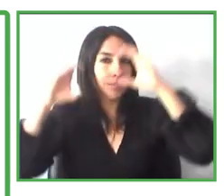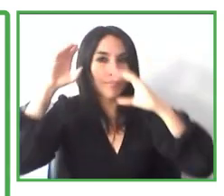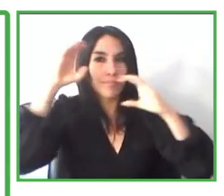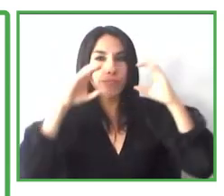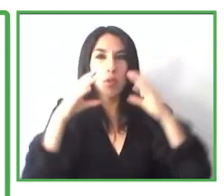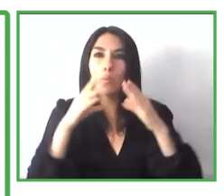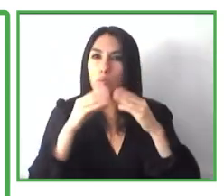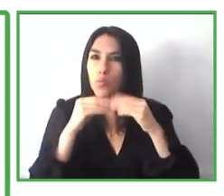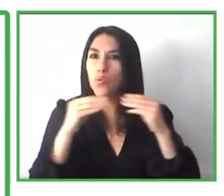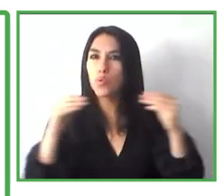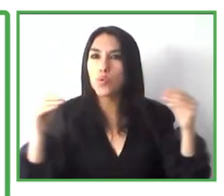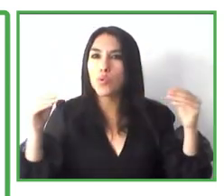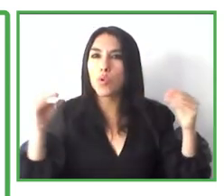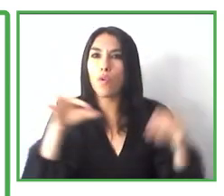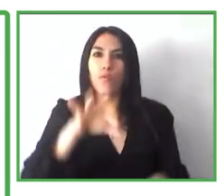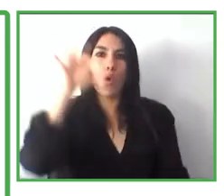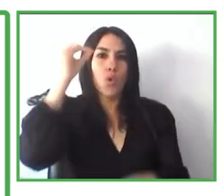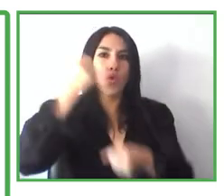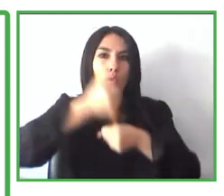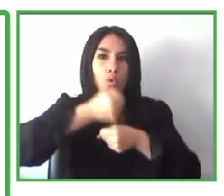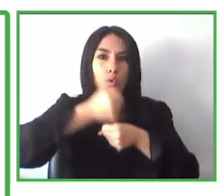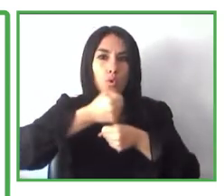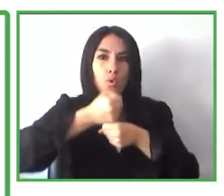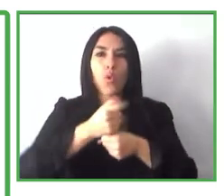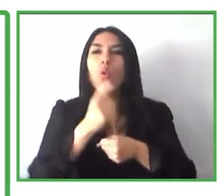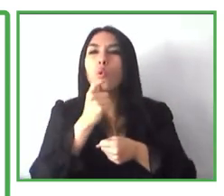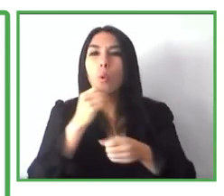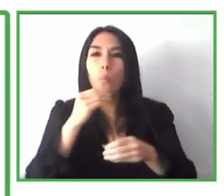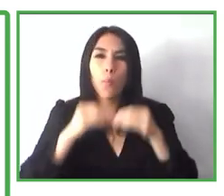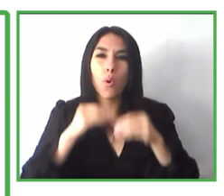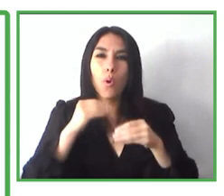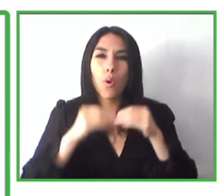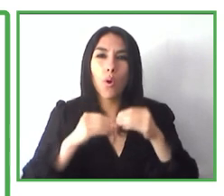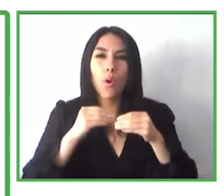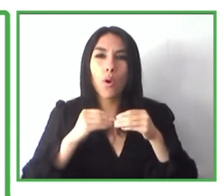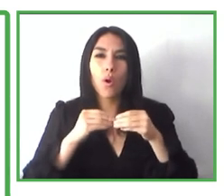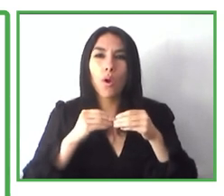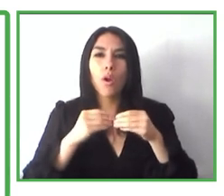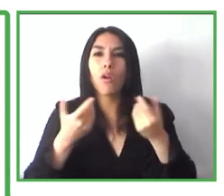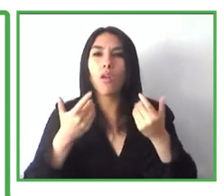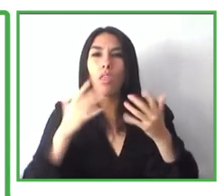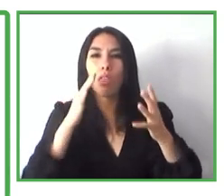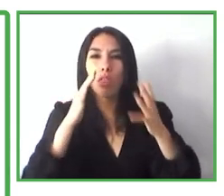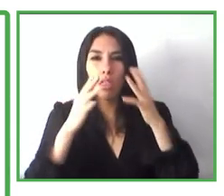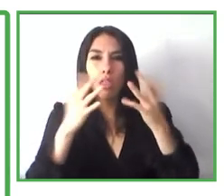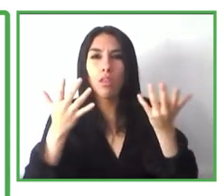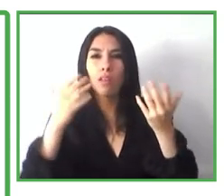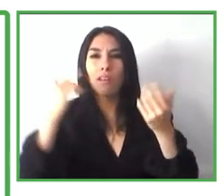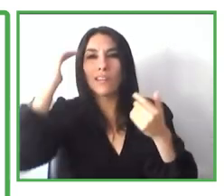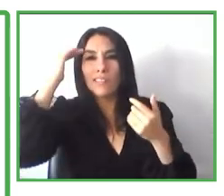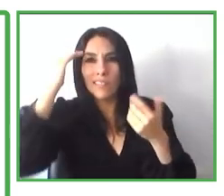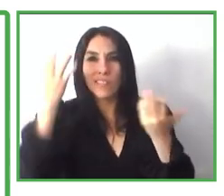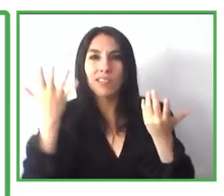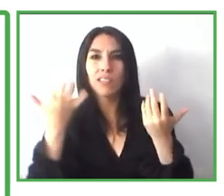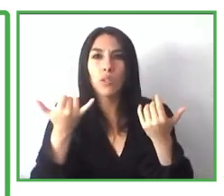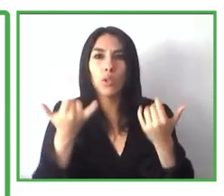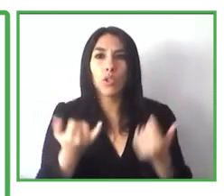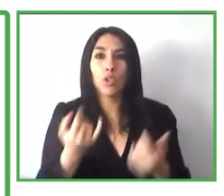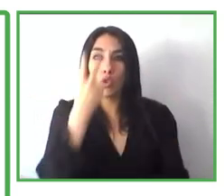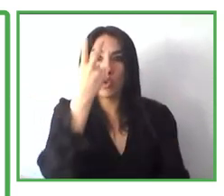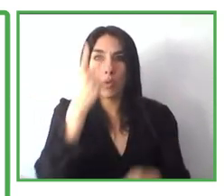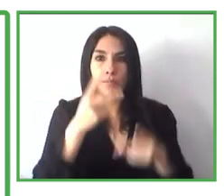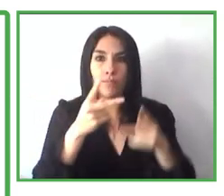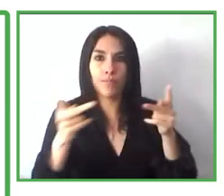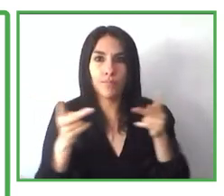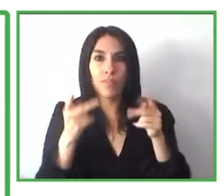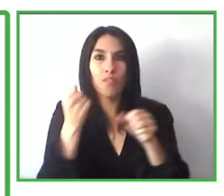and that have had different problems, such as alcoholism or mental disorders. And we